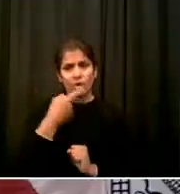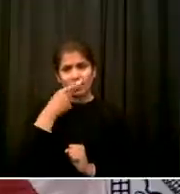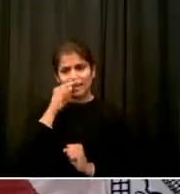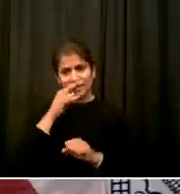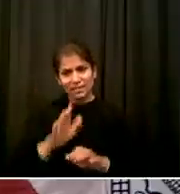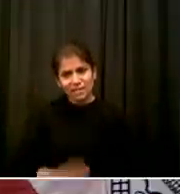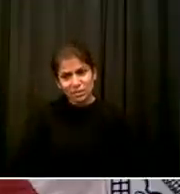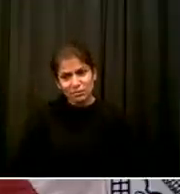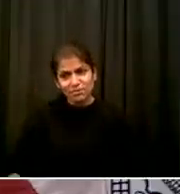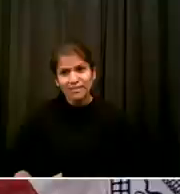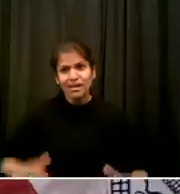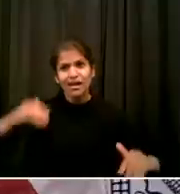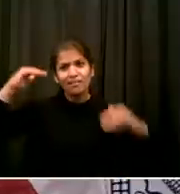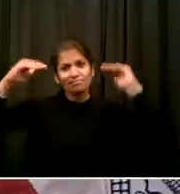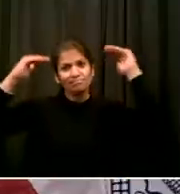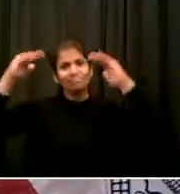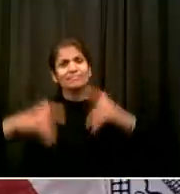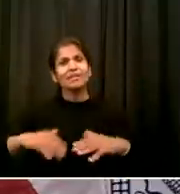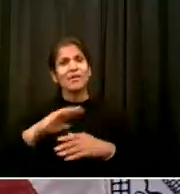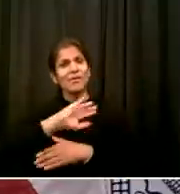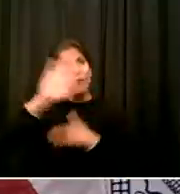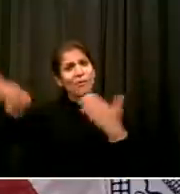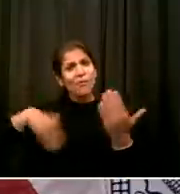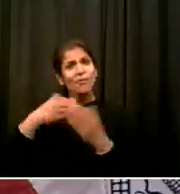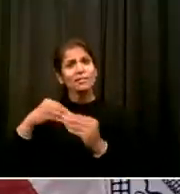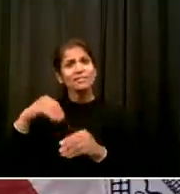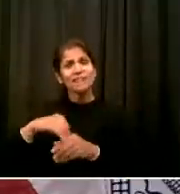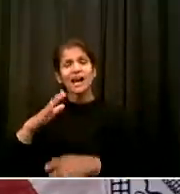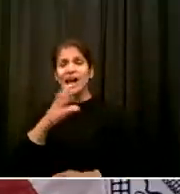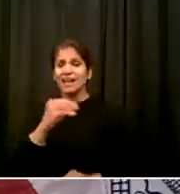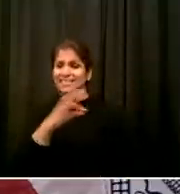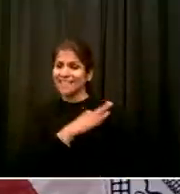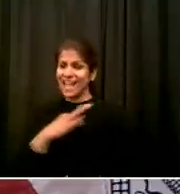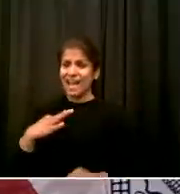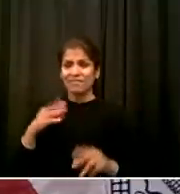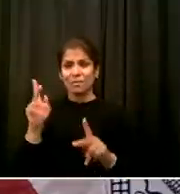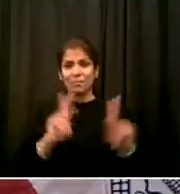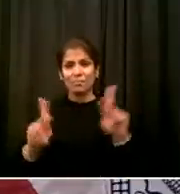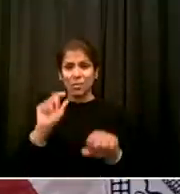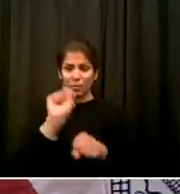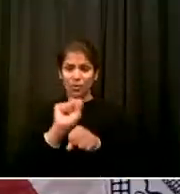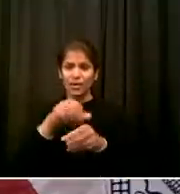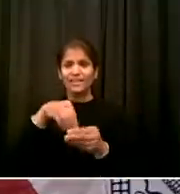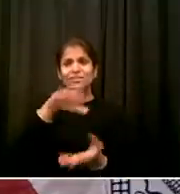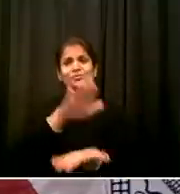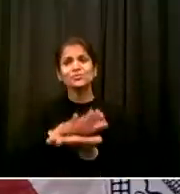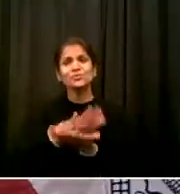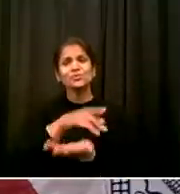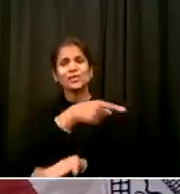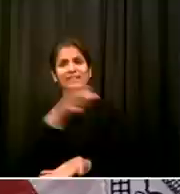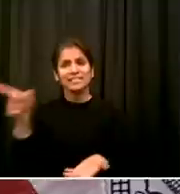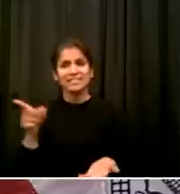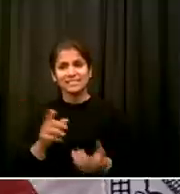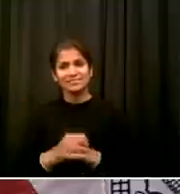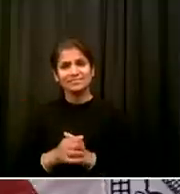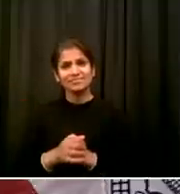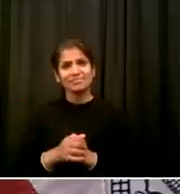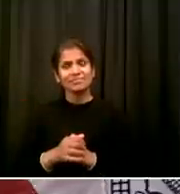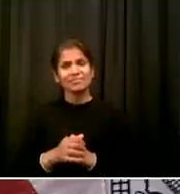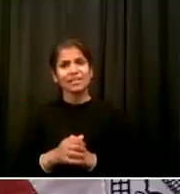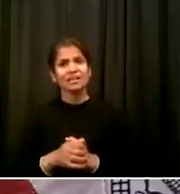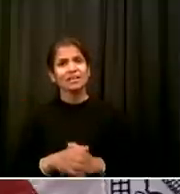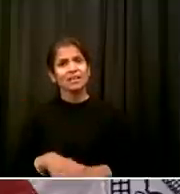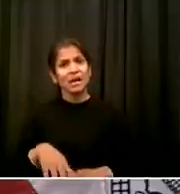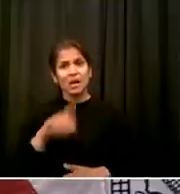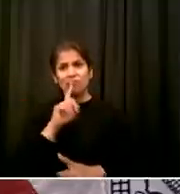educators and all the school staff And the record of school safety in achieving that has been really pretty extraordinary in recent years